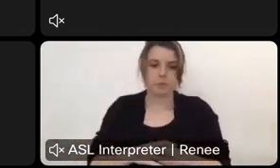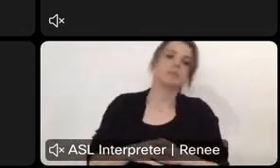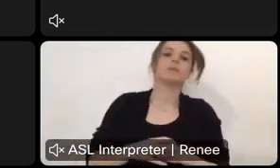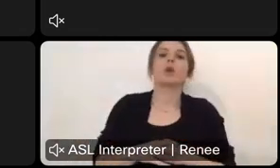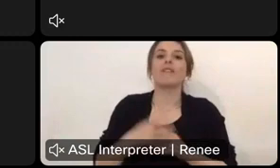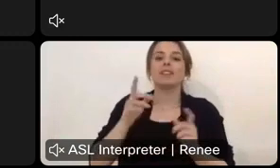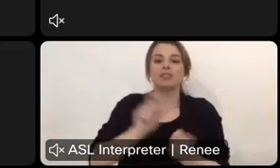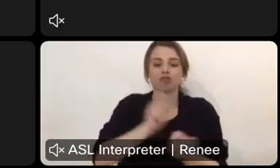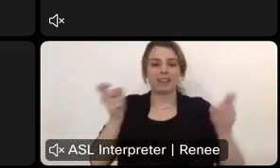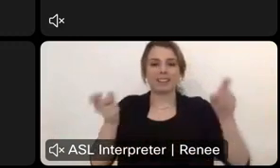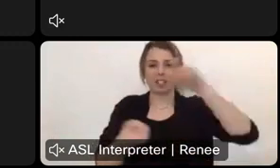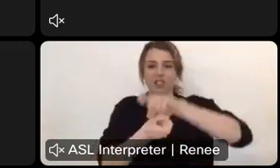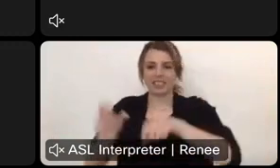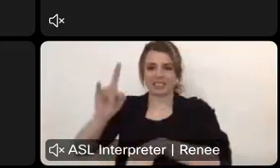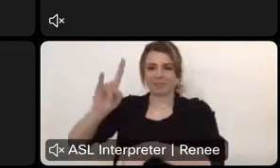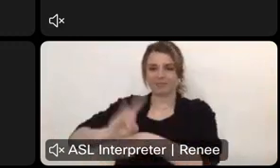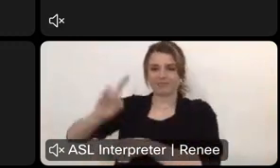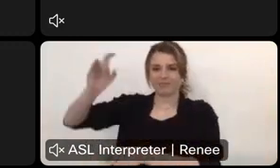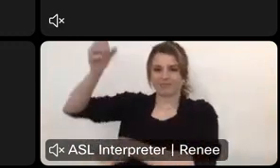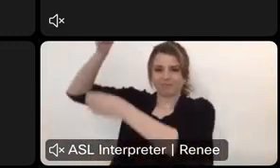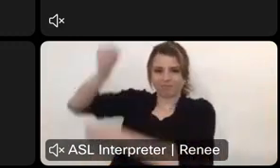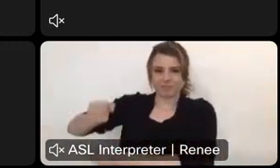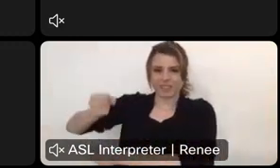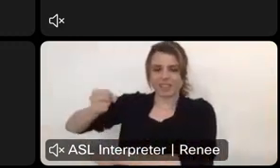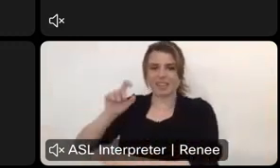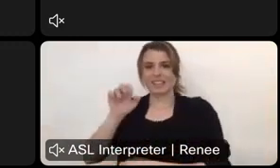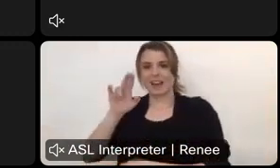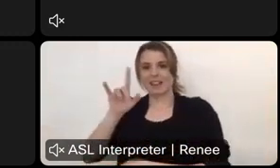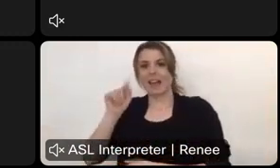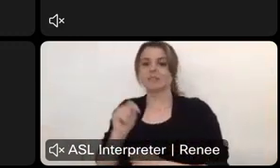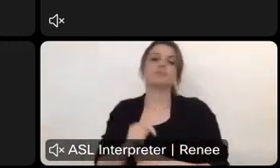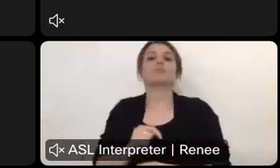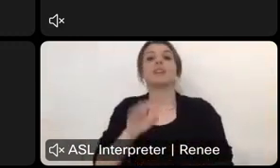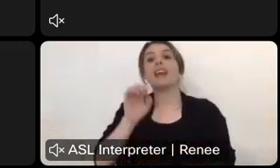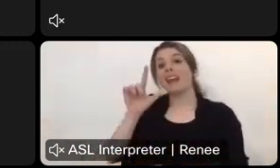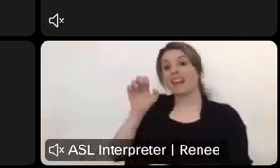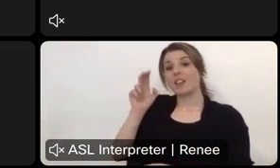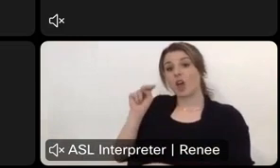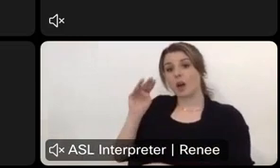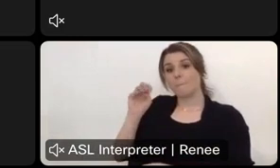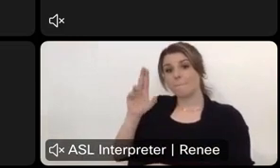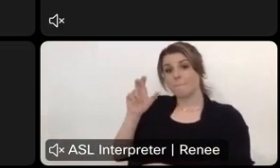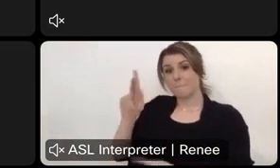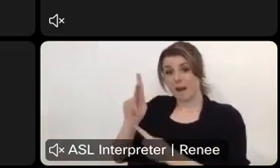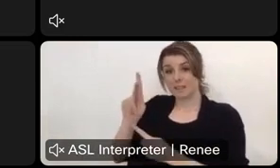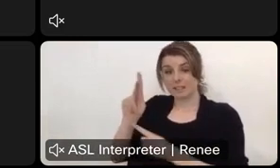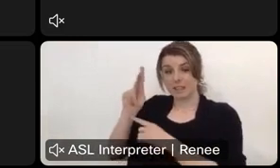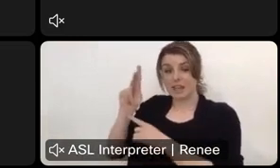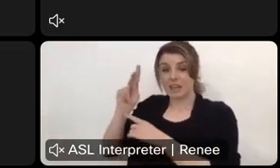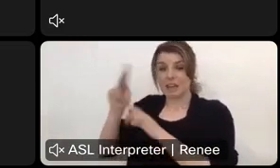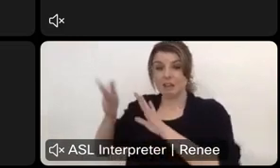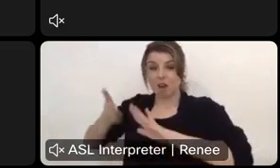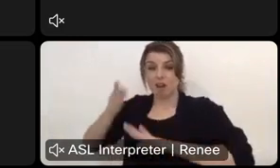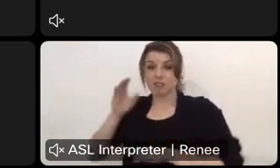to satellite. Connectivity and so we've engaged starting, which is the Elon Musk, uh, opportunity, uh, for